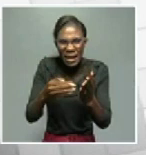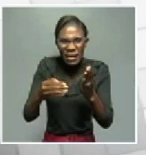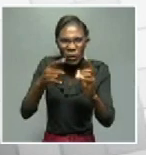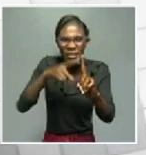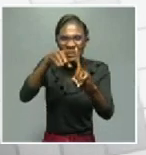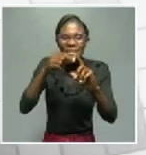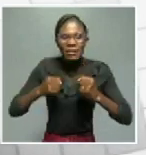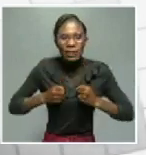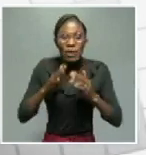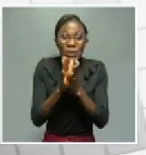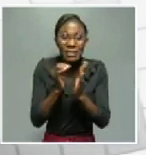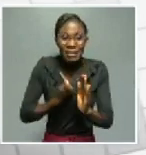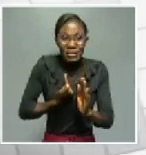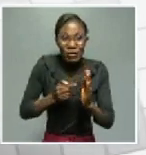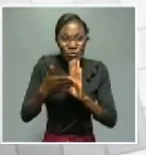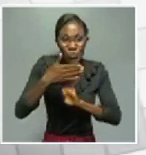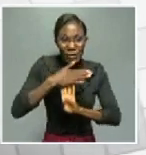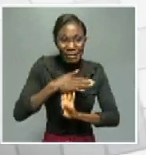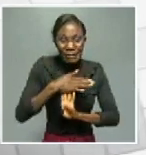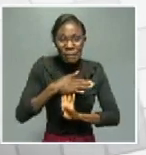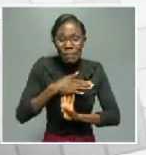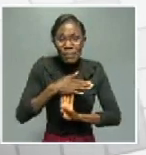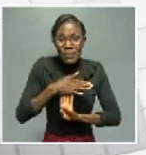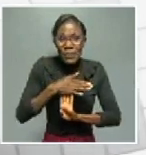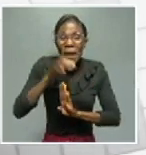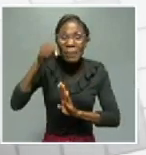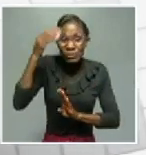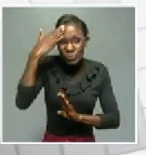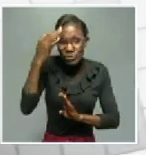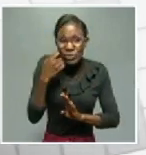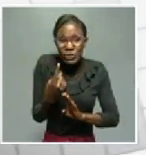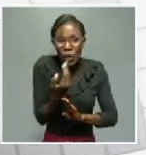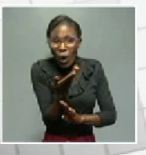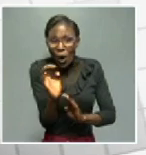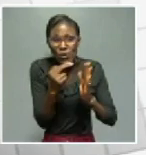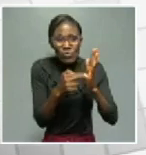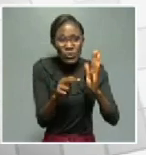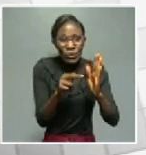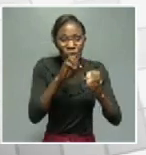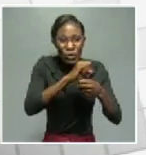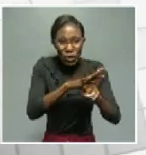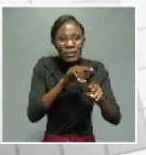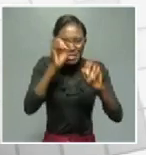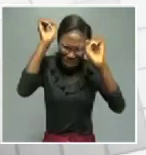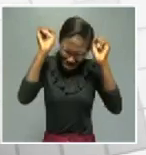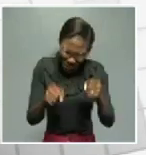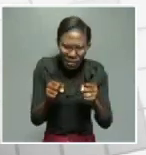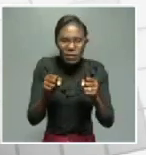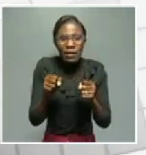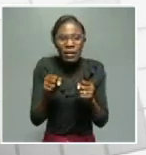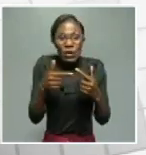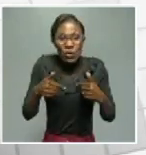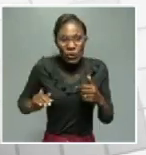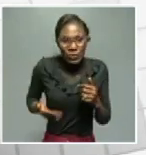frail and vulnerable. Let us protect ourselves. Let us ensure that we observe the road safety rules and regulations for us to arrive